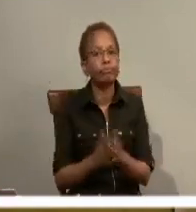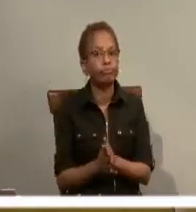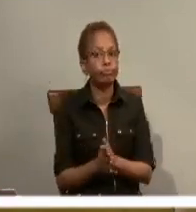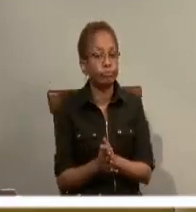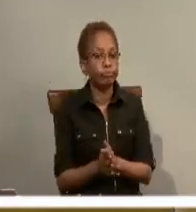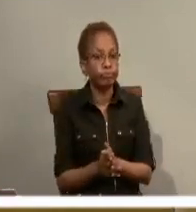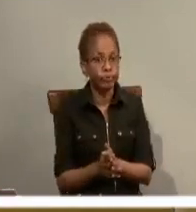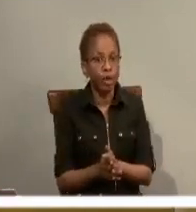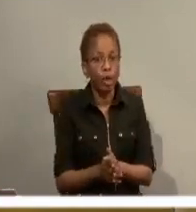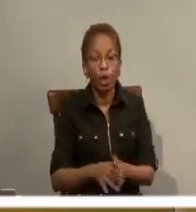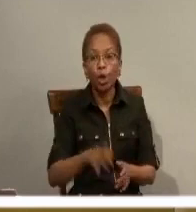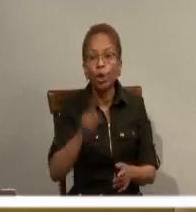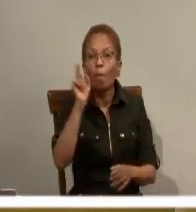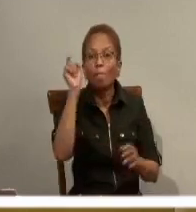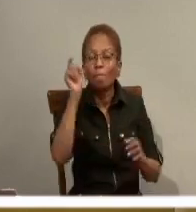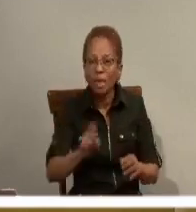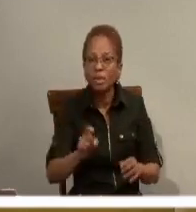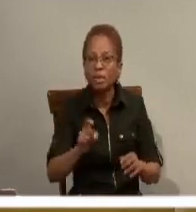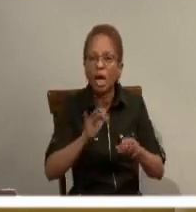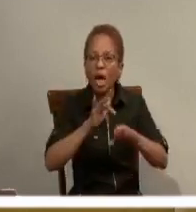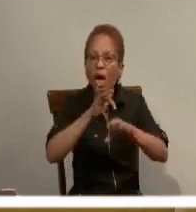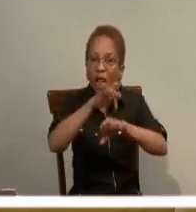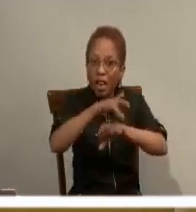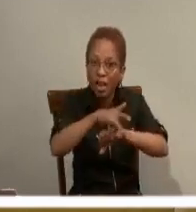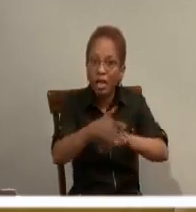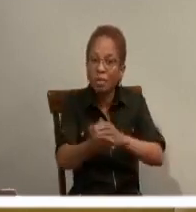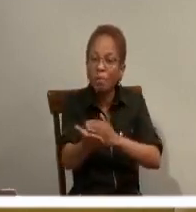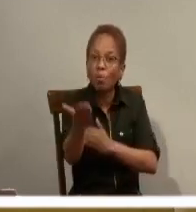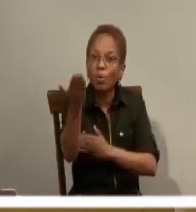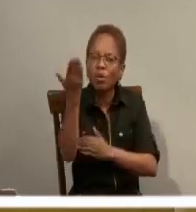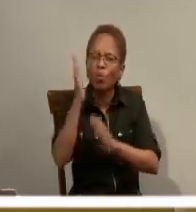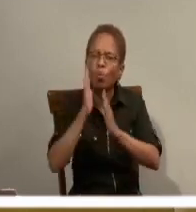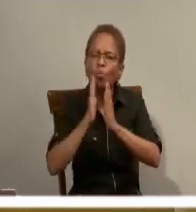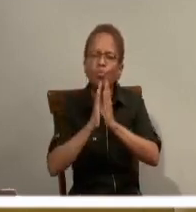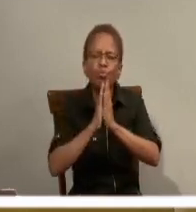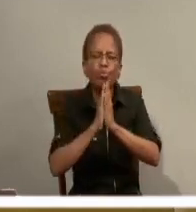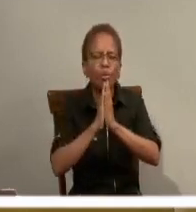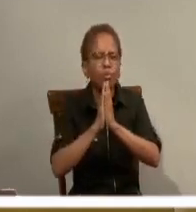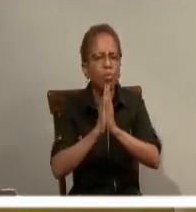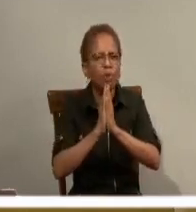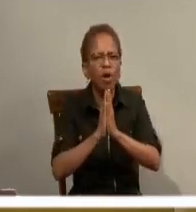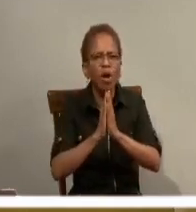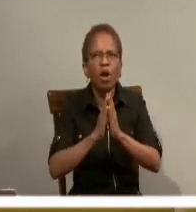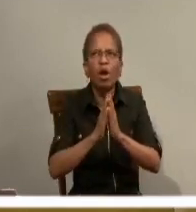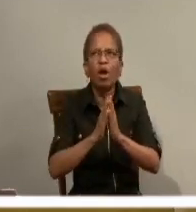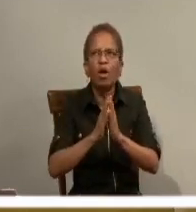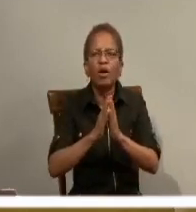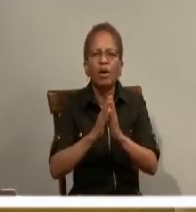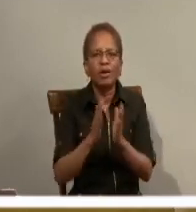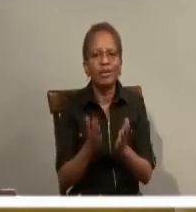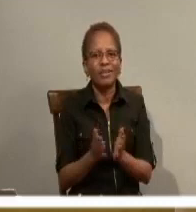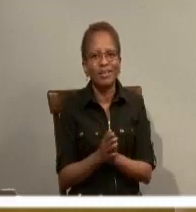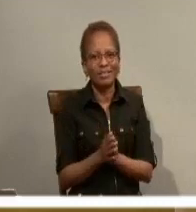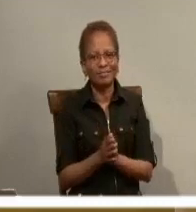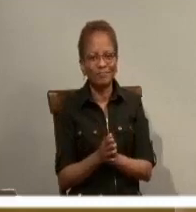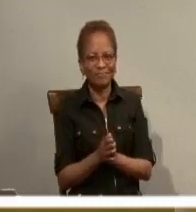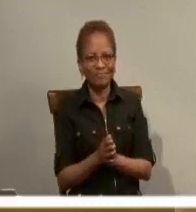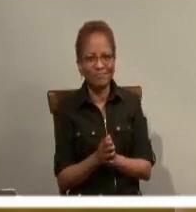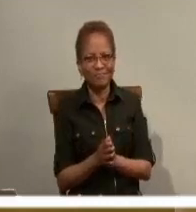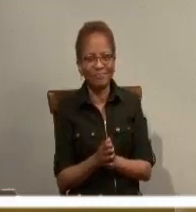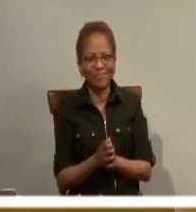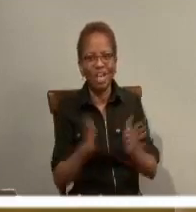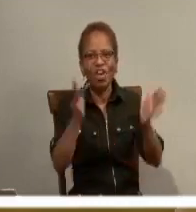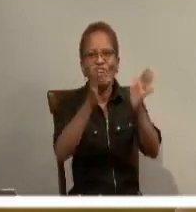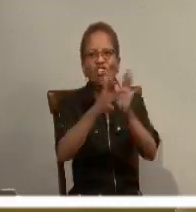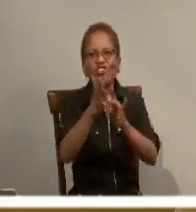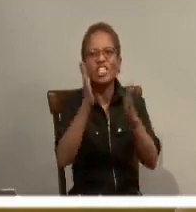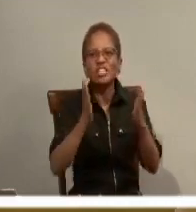You see, Christianity is not a club where you pay your membership fees, you become